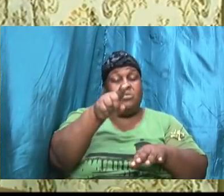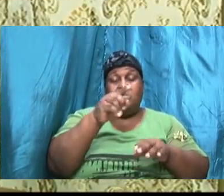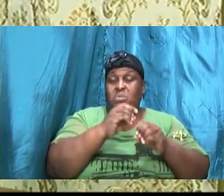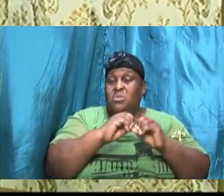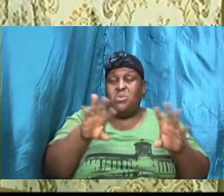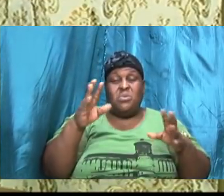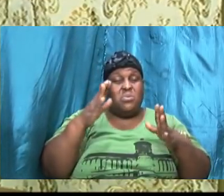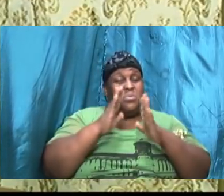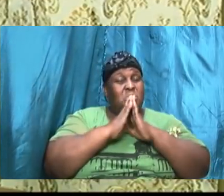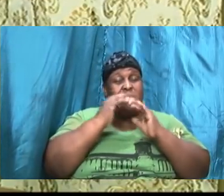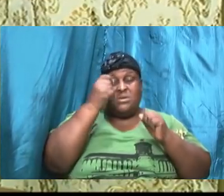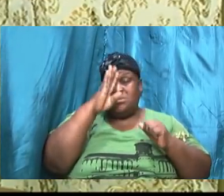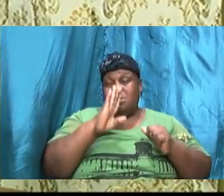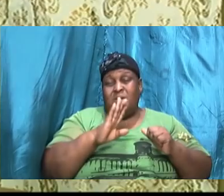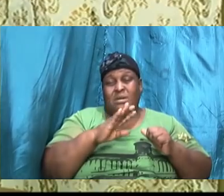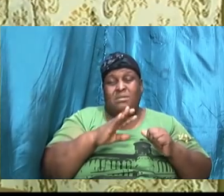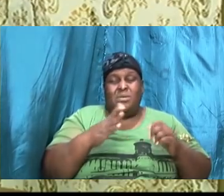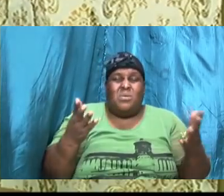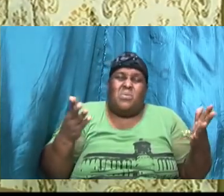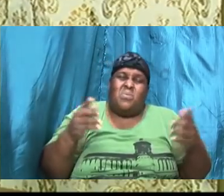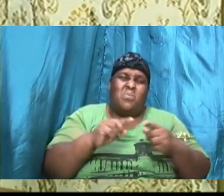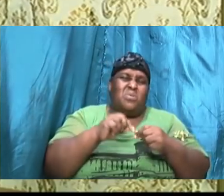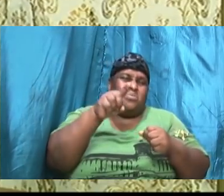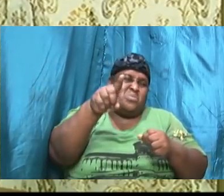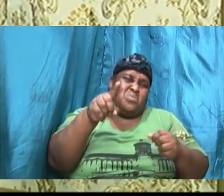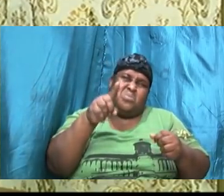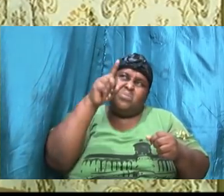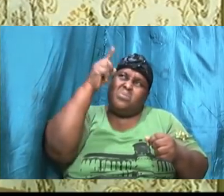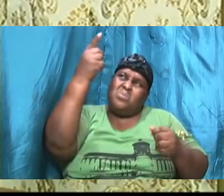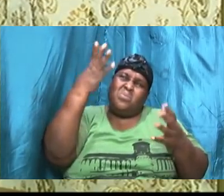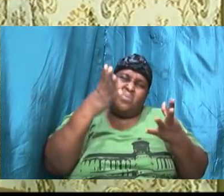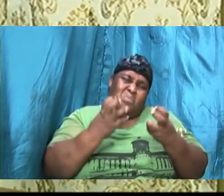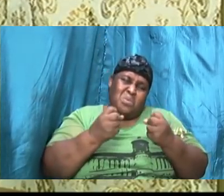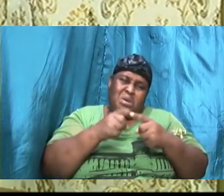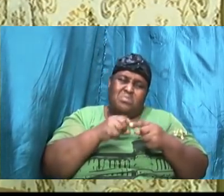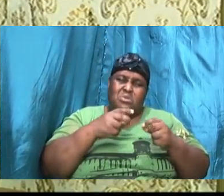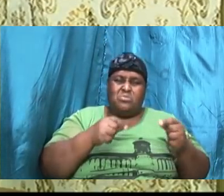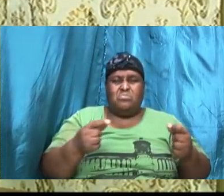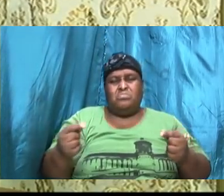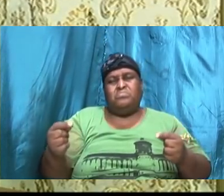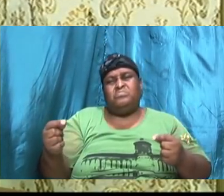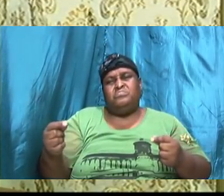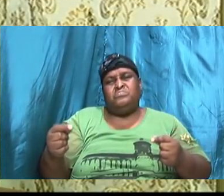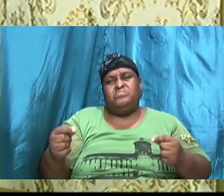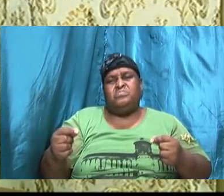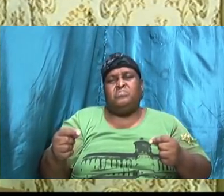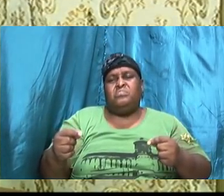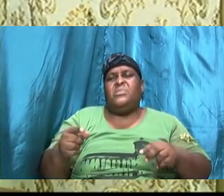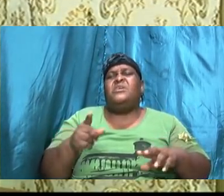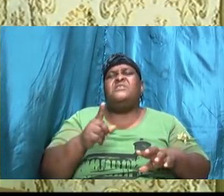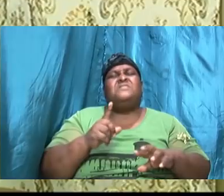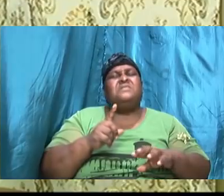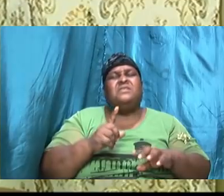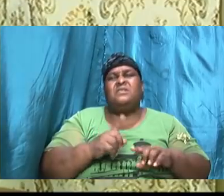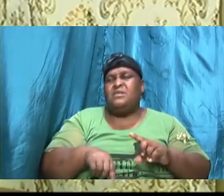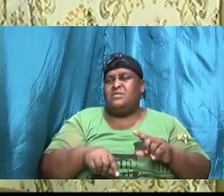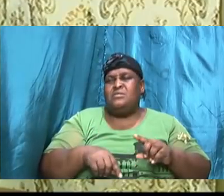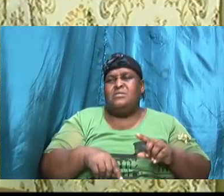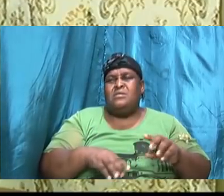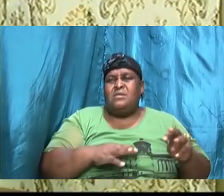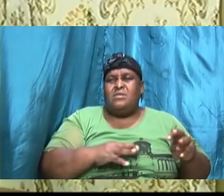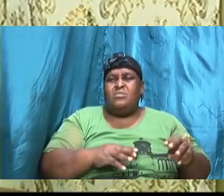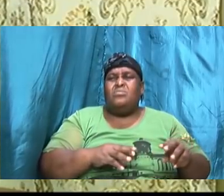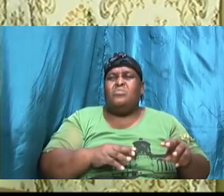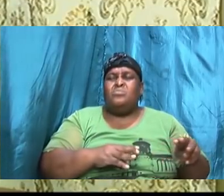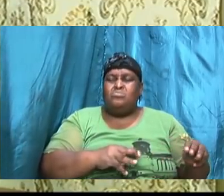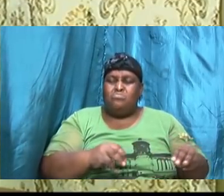that you want me to move? What is it that you want me to do? And then when we move without consulting God, you